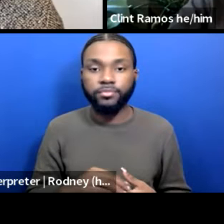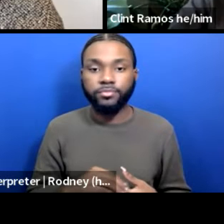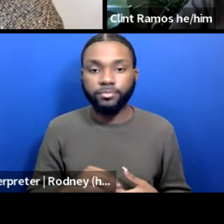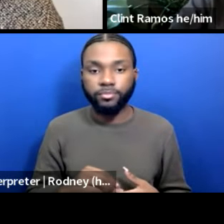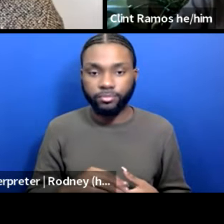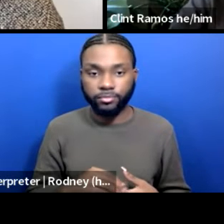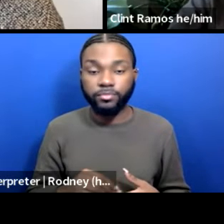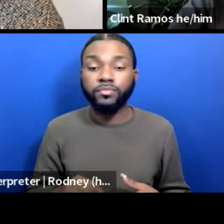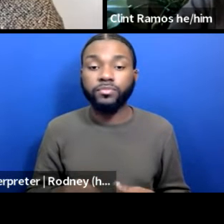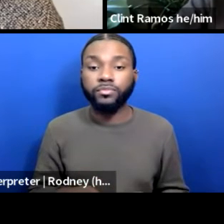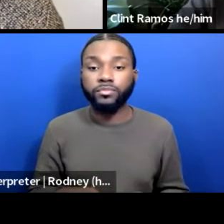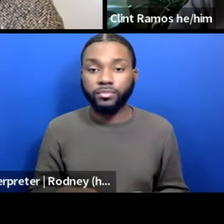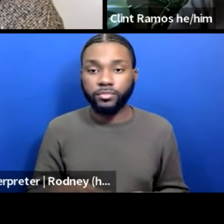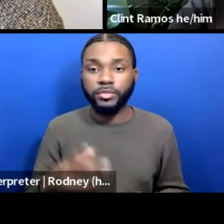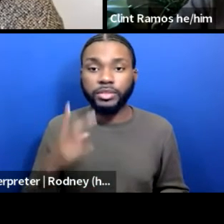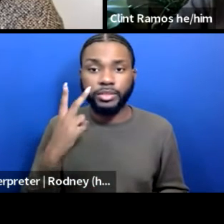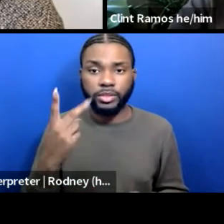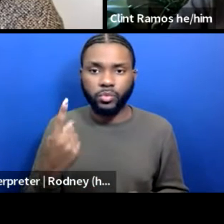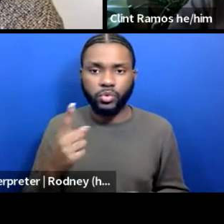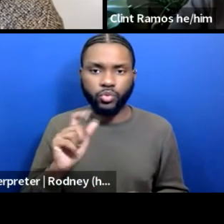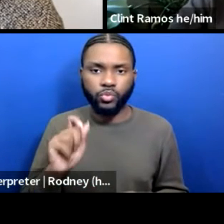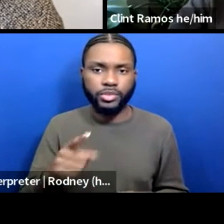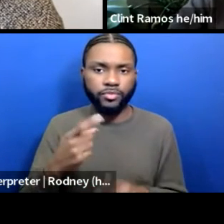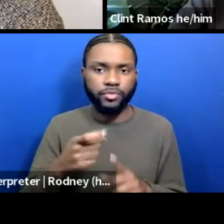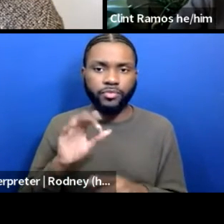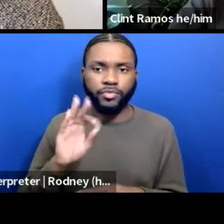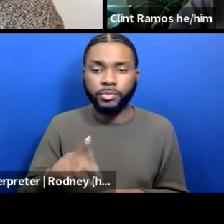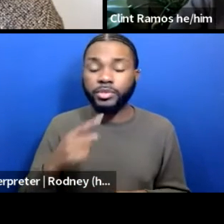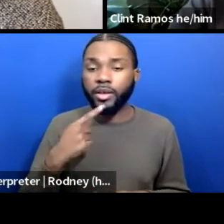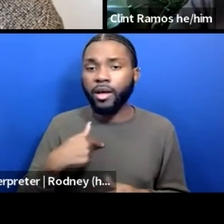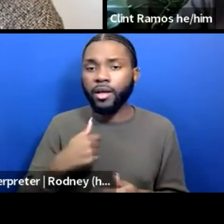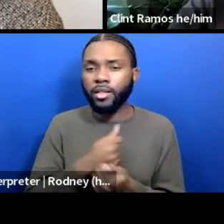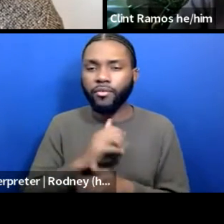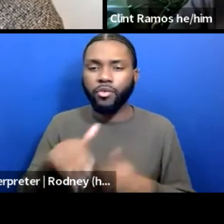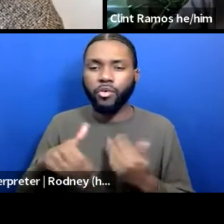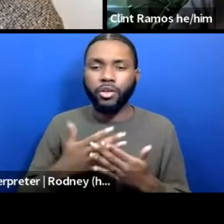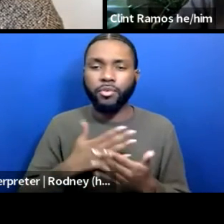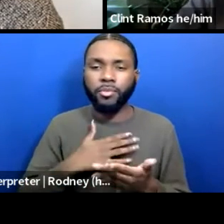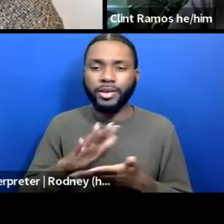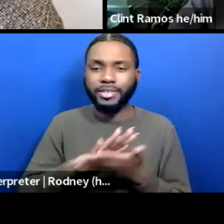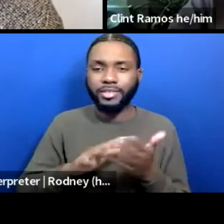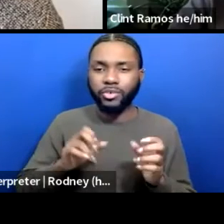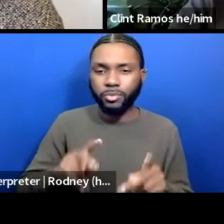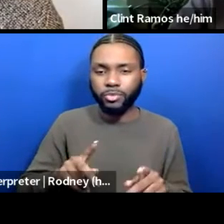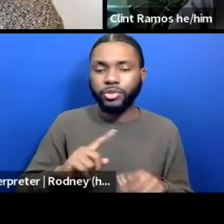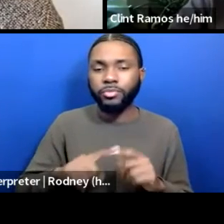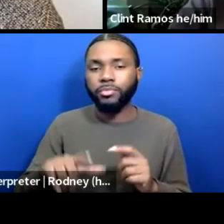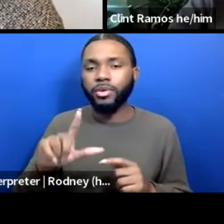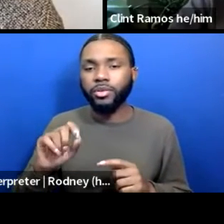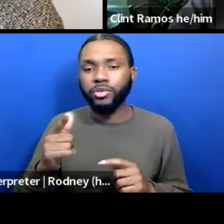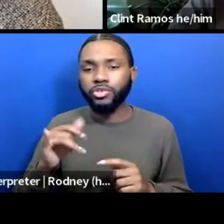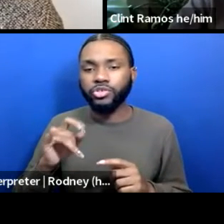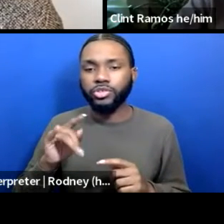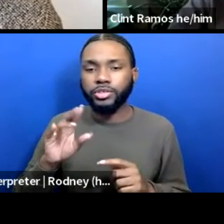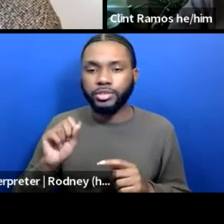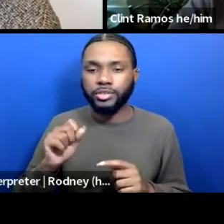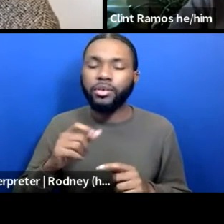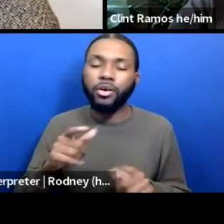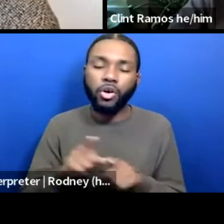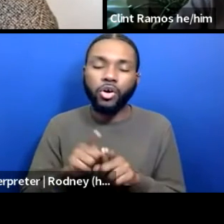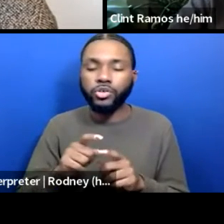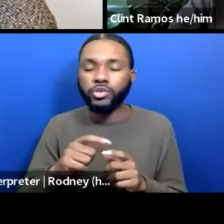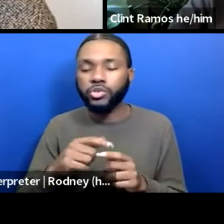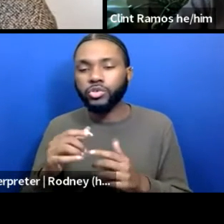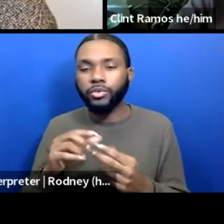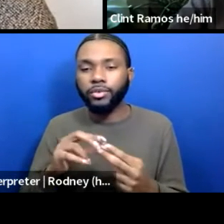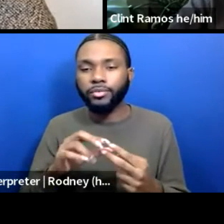This is a question from Facebook. I love all my design opportunities, but logistics, and this kind of harkens a bit. I'll do a comment and